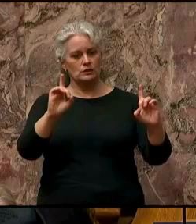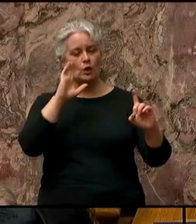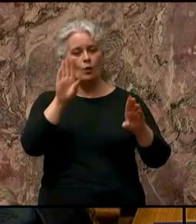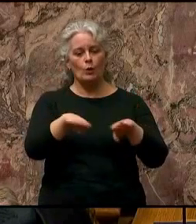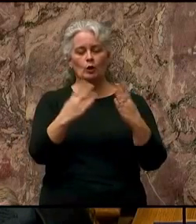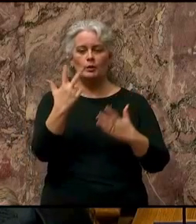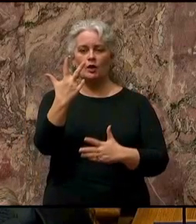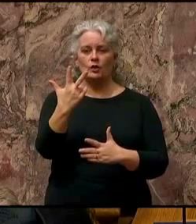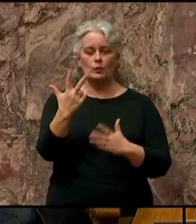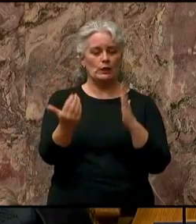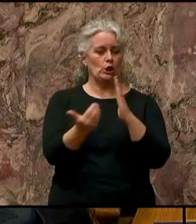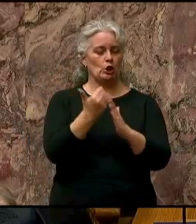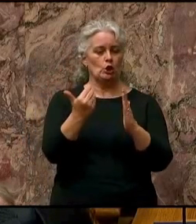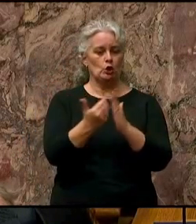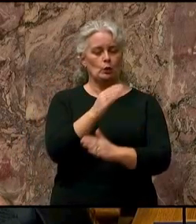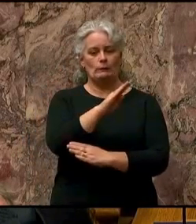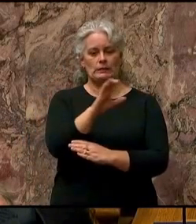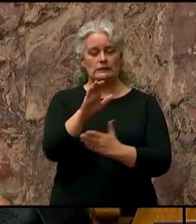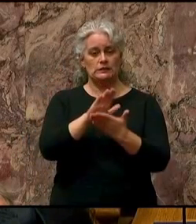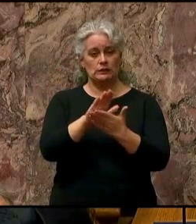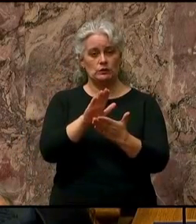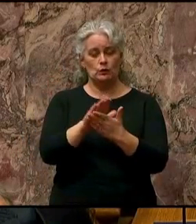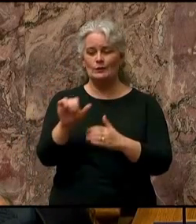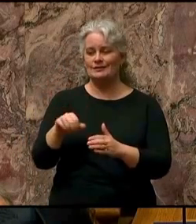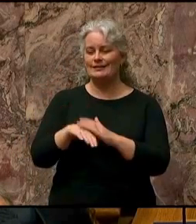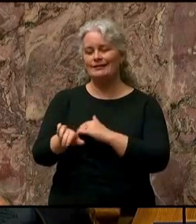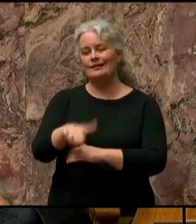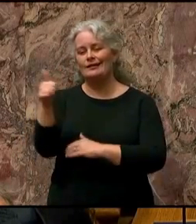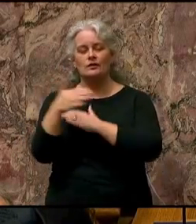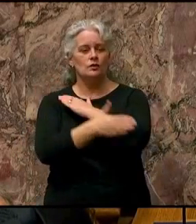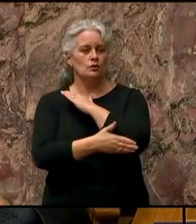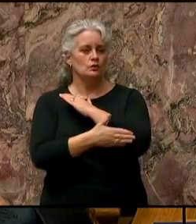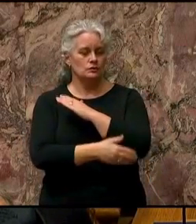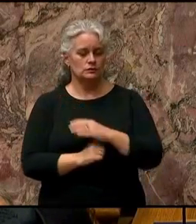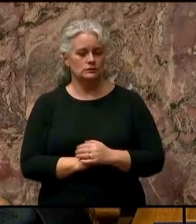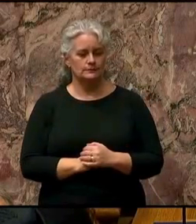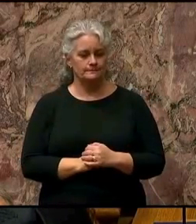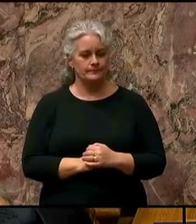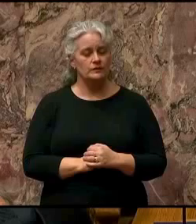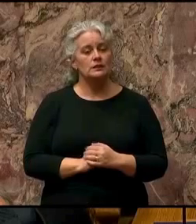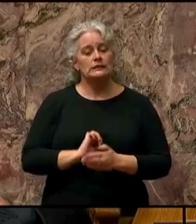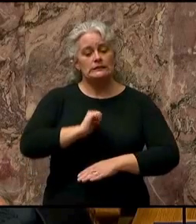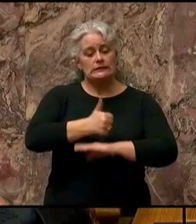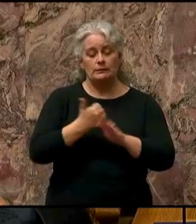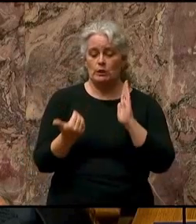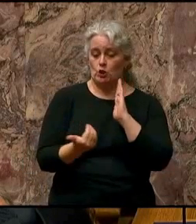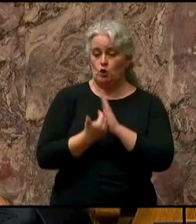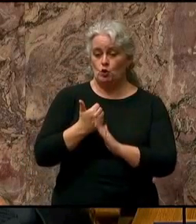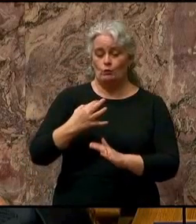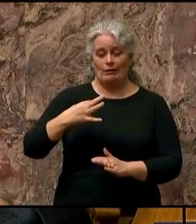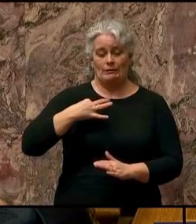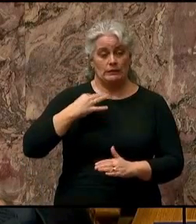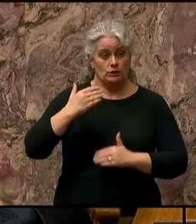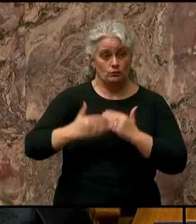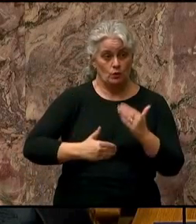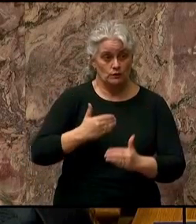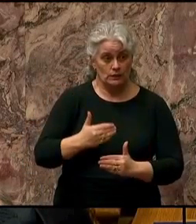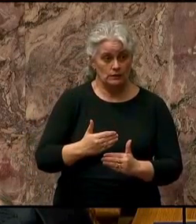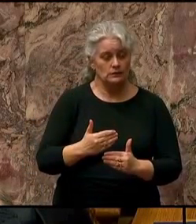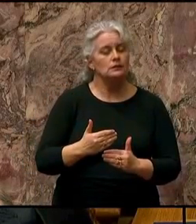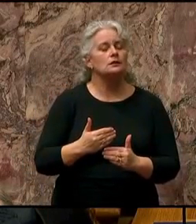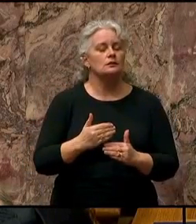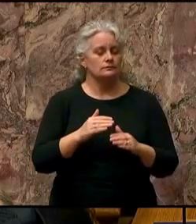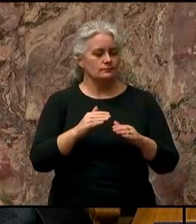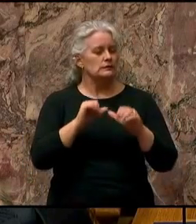BC offshore schools, implement a new offshore school application process, and continue to work with